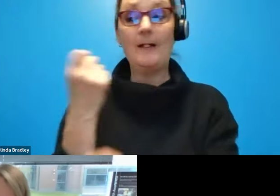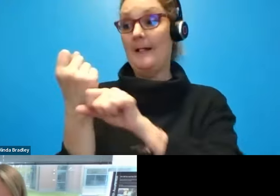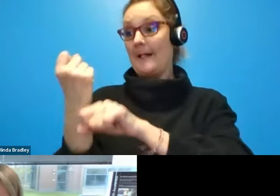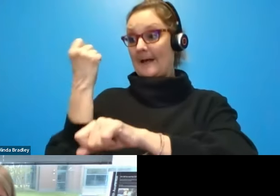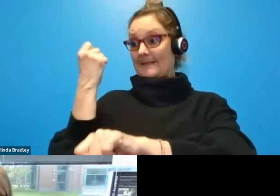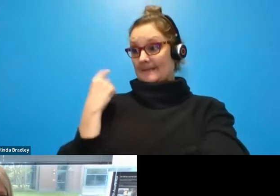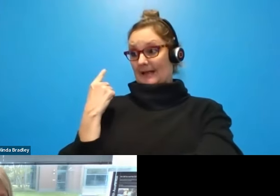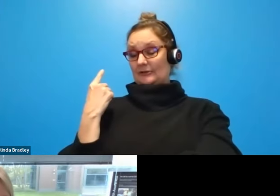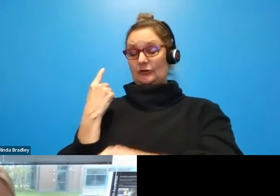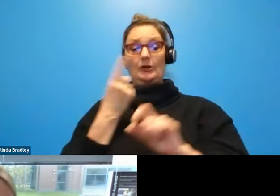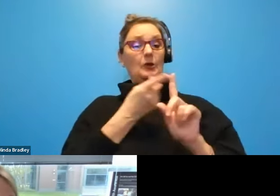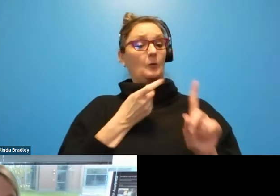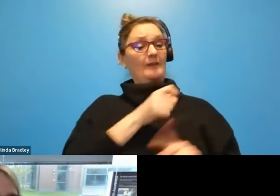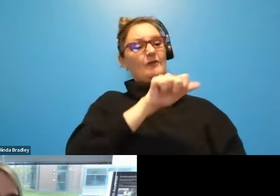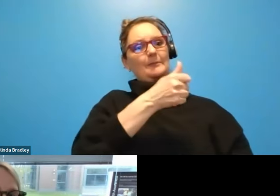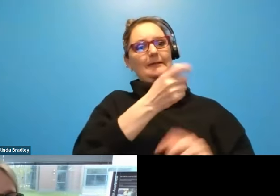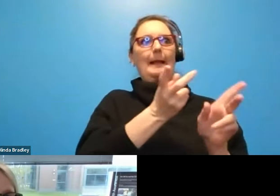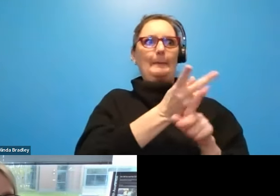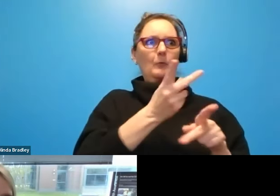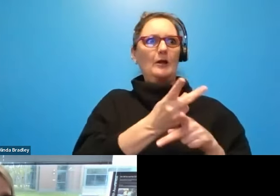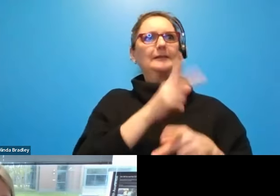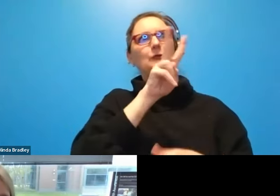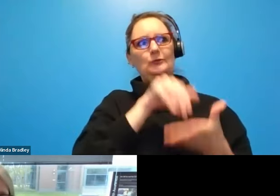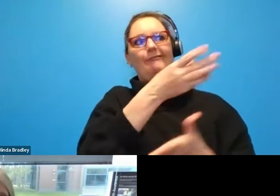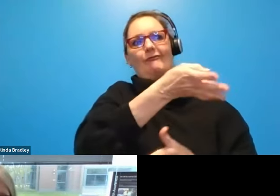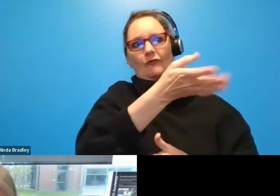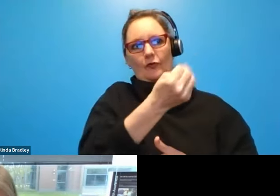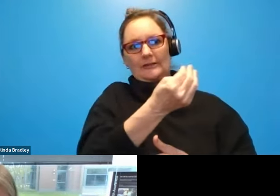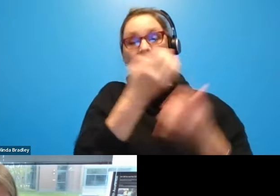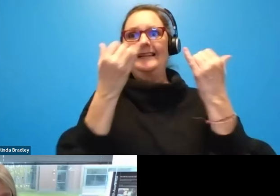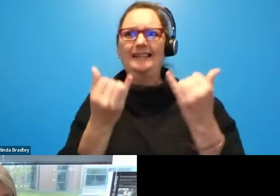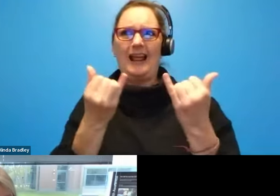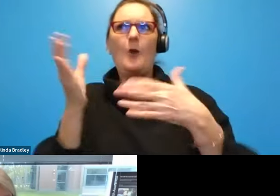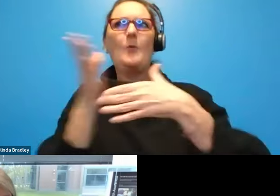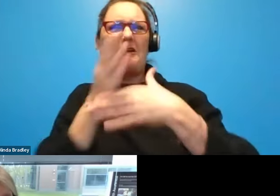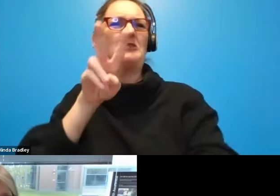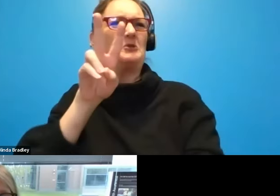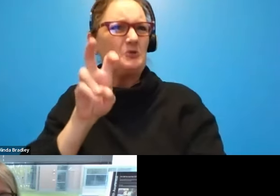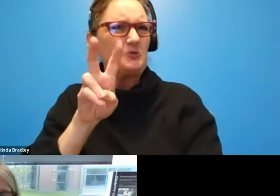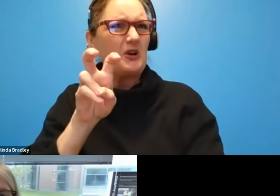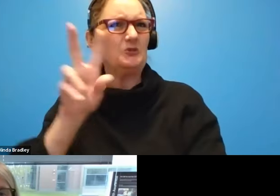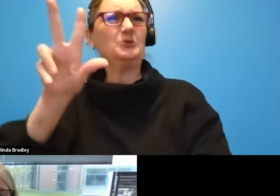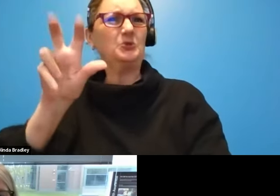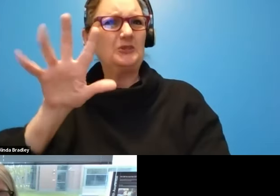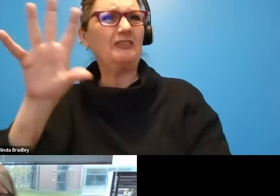went from 10 projects. We're averaging around 250 to 300 projects. about 2000